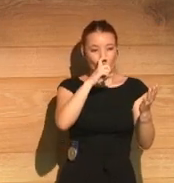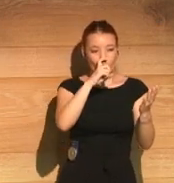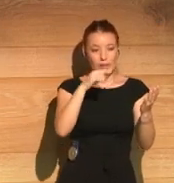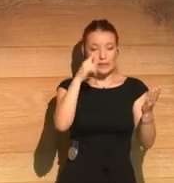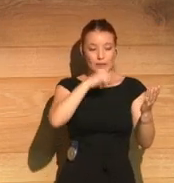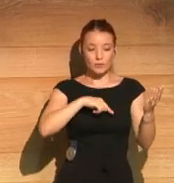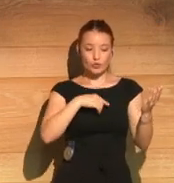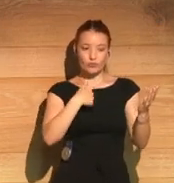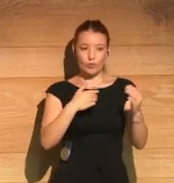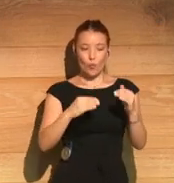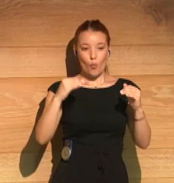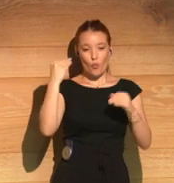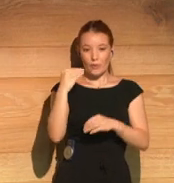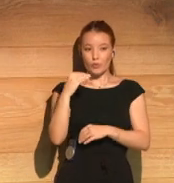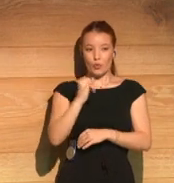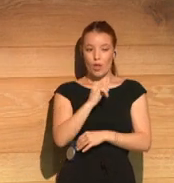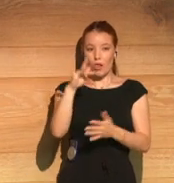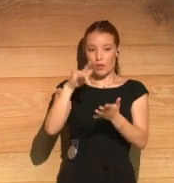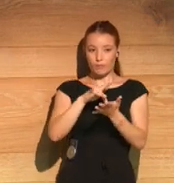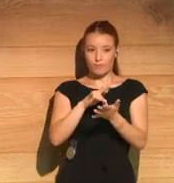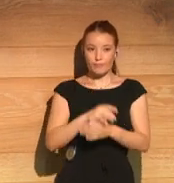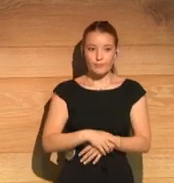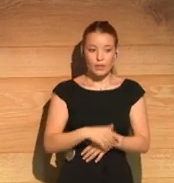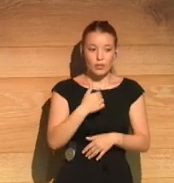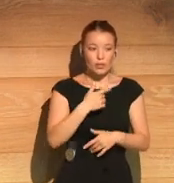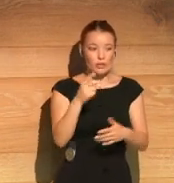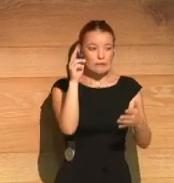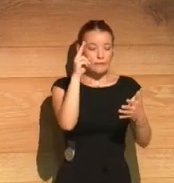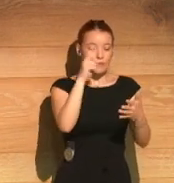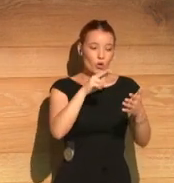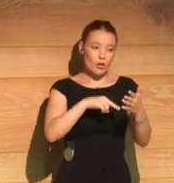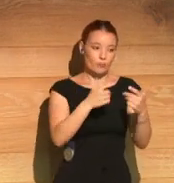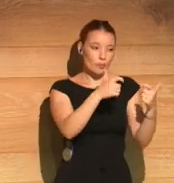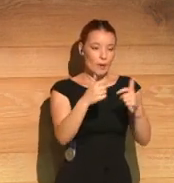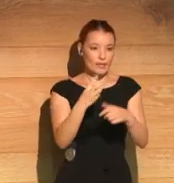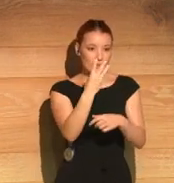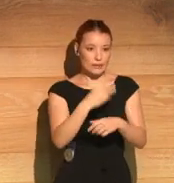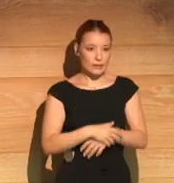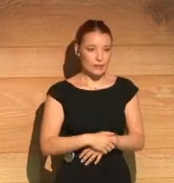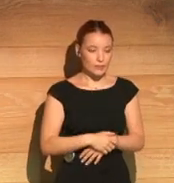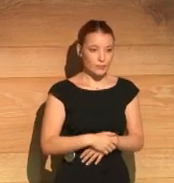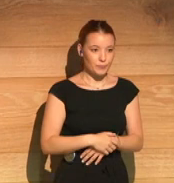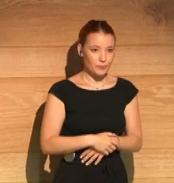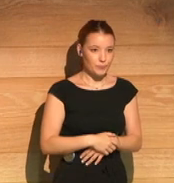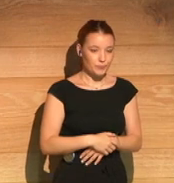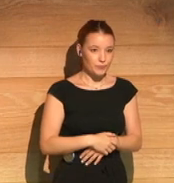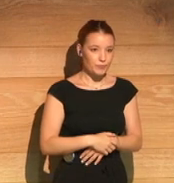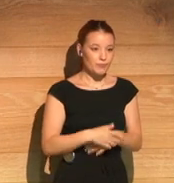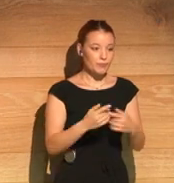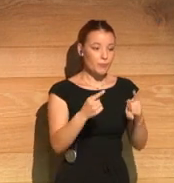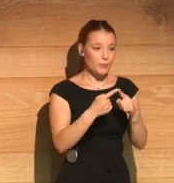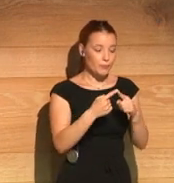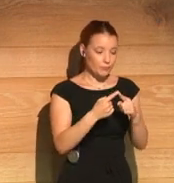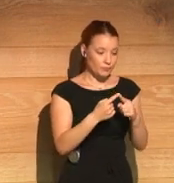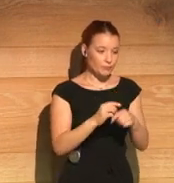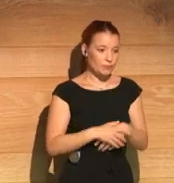fire. Now, I'm going to read three passages that could have been written for me. I